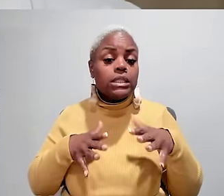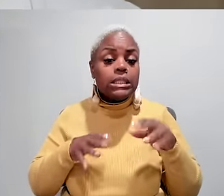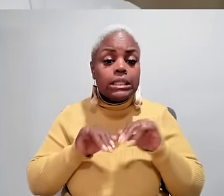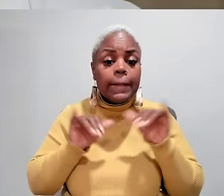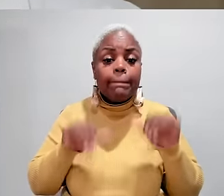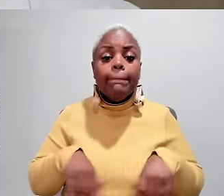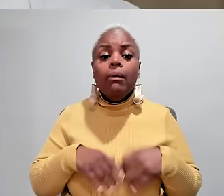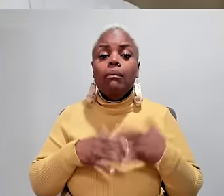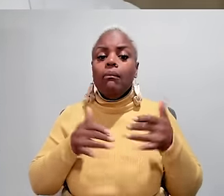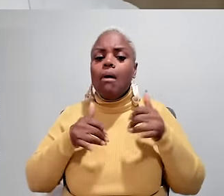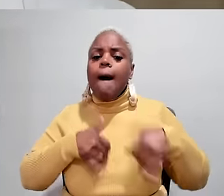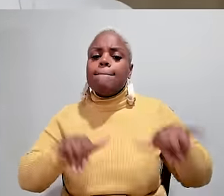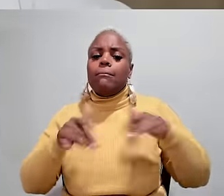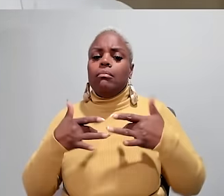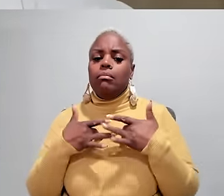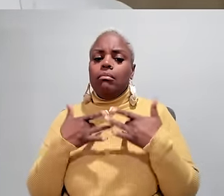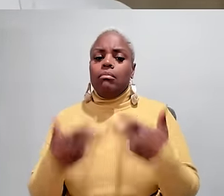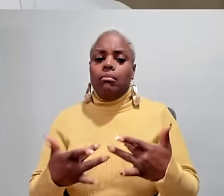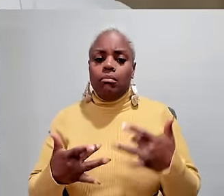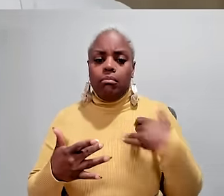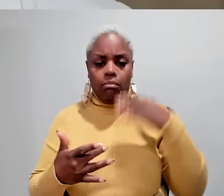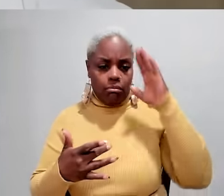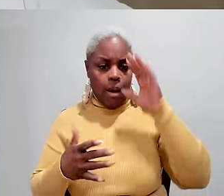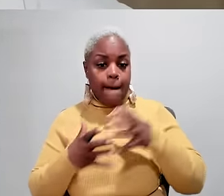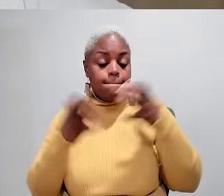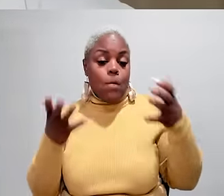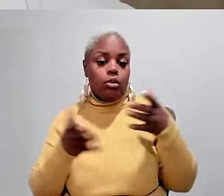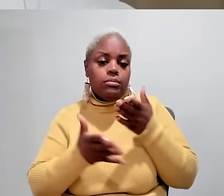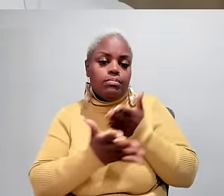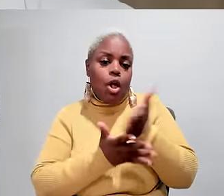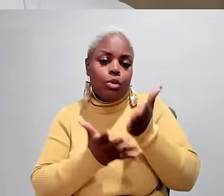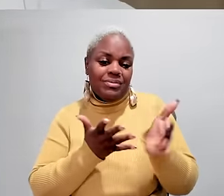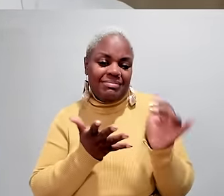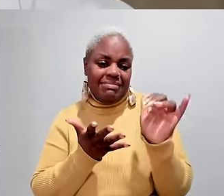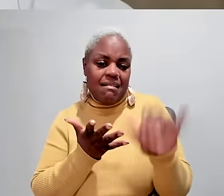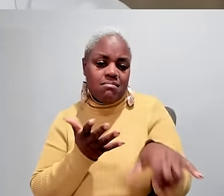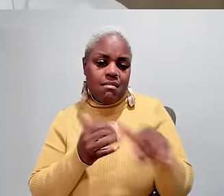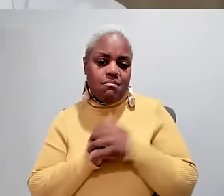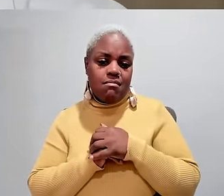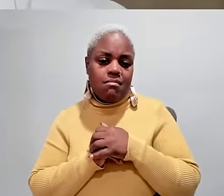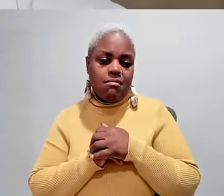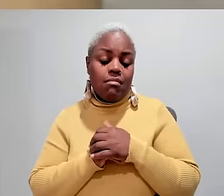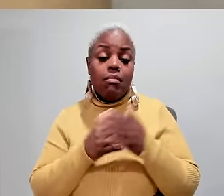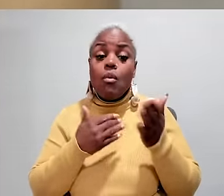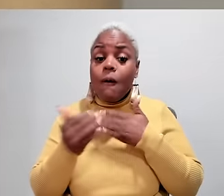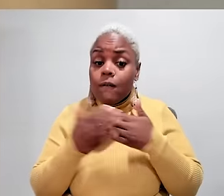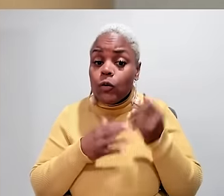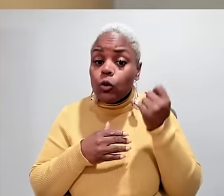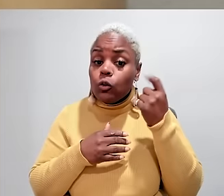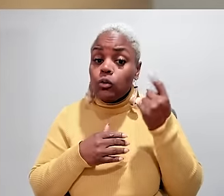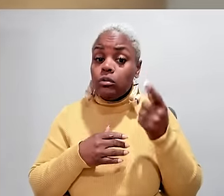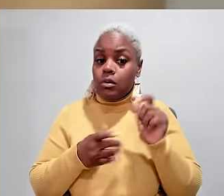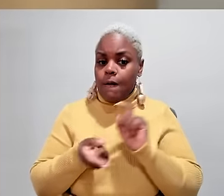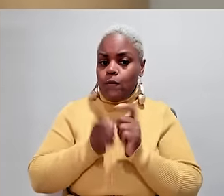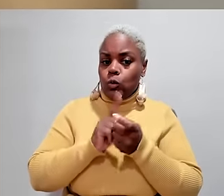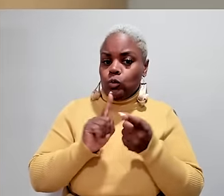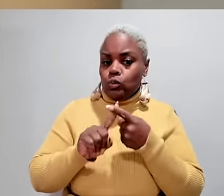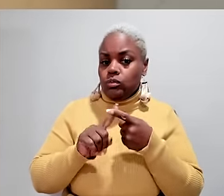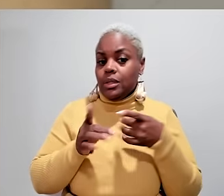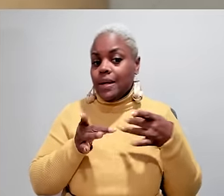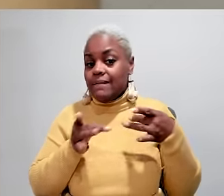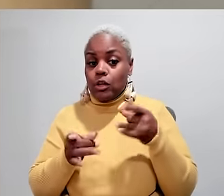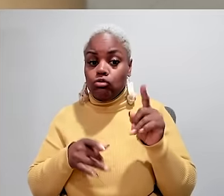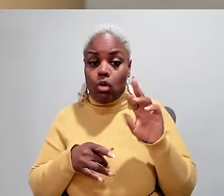more common sporadic form which is about 90 percent of ALS we also know much about the pathways that however has not been